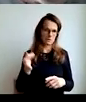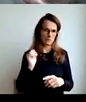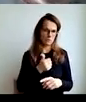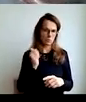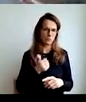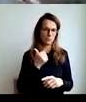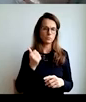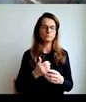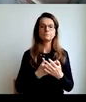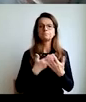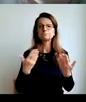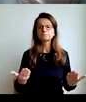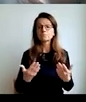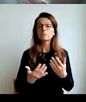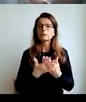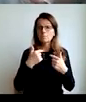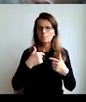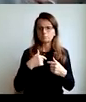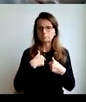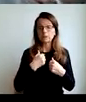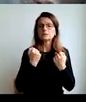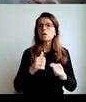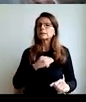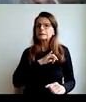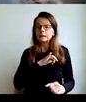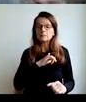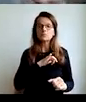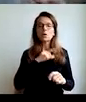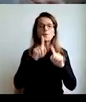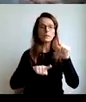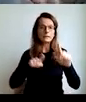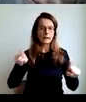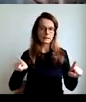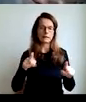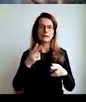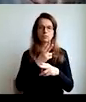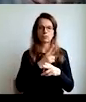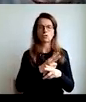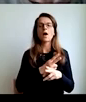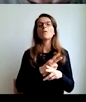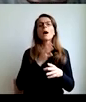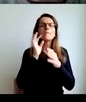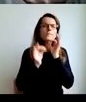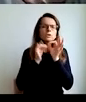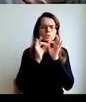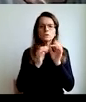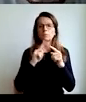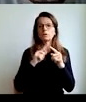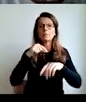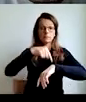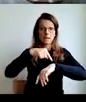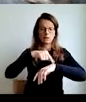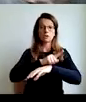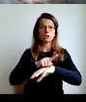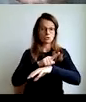yes, and then it is truly interesting for me, in some countries they have some experiments, and they